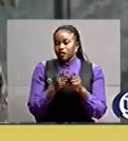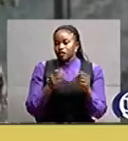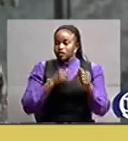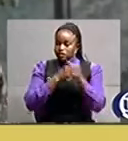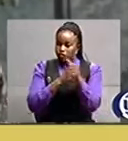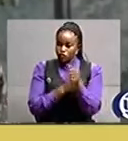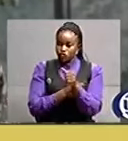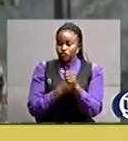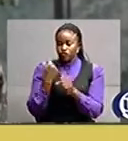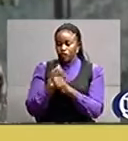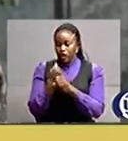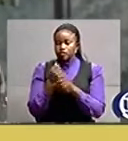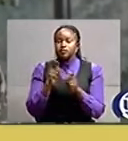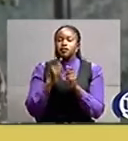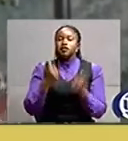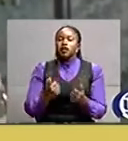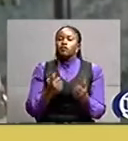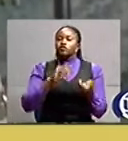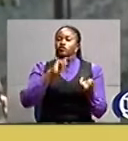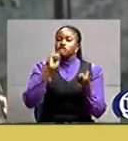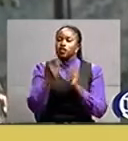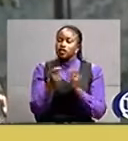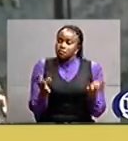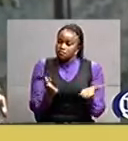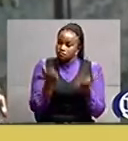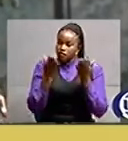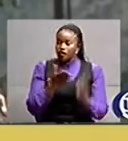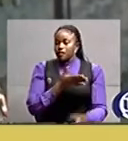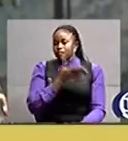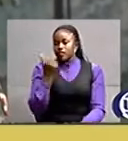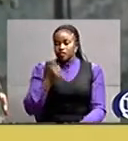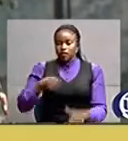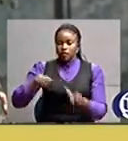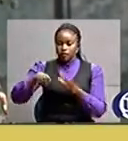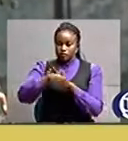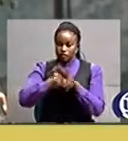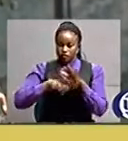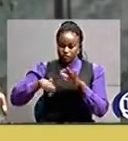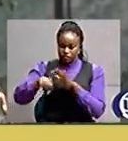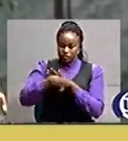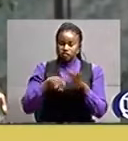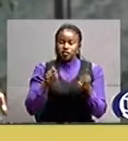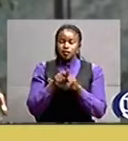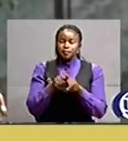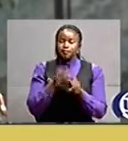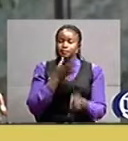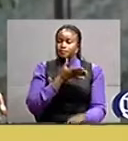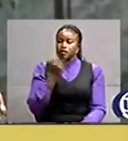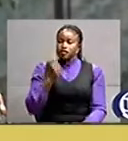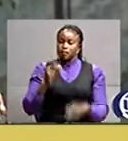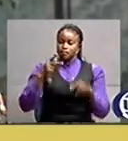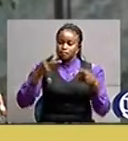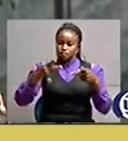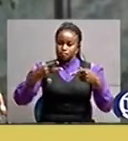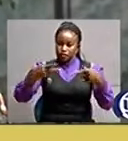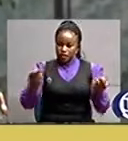becoming modern with a better environment and better facilities